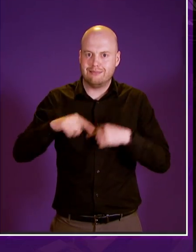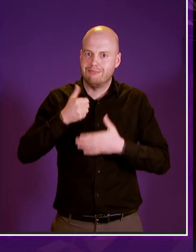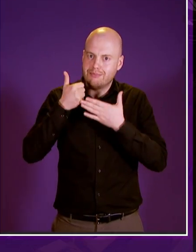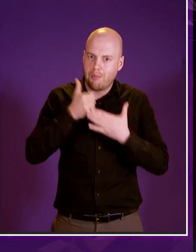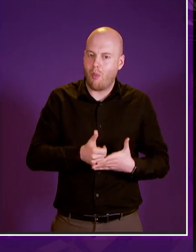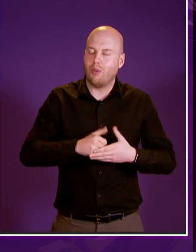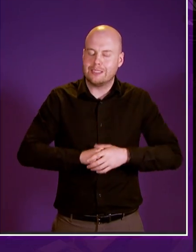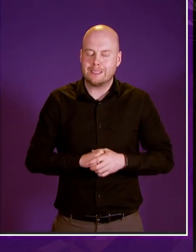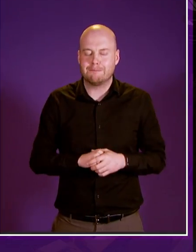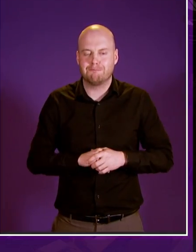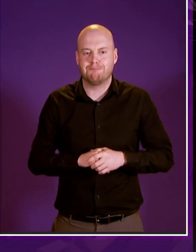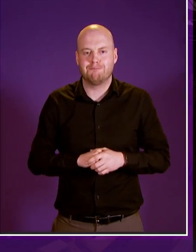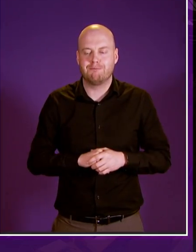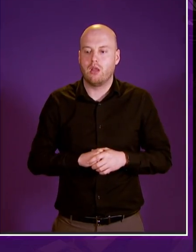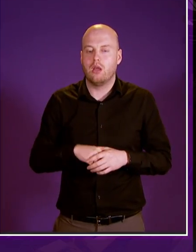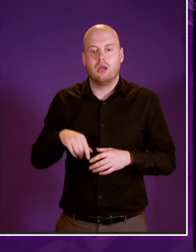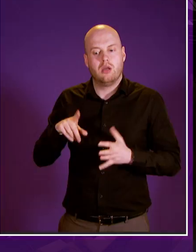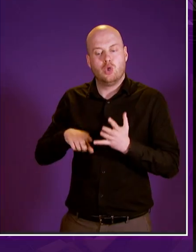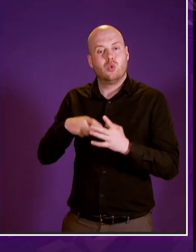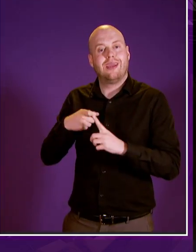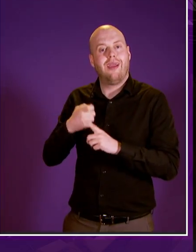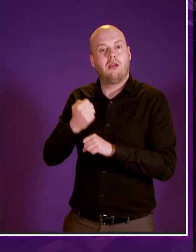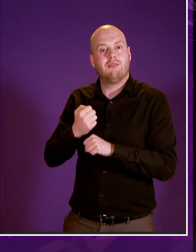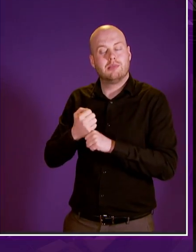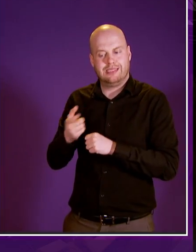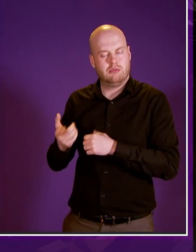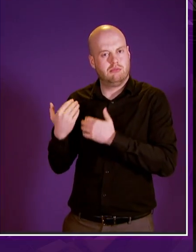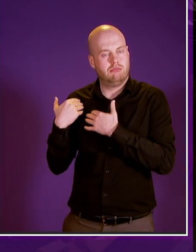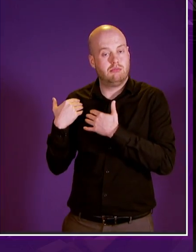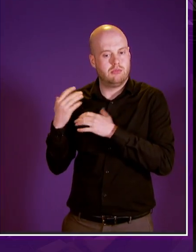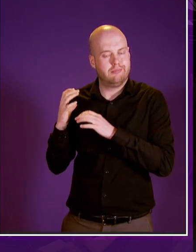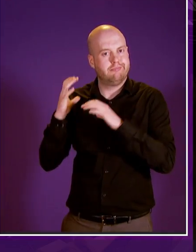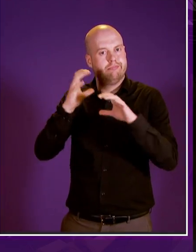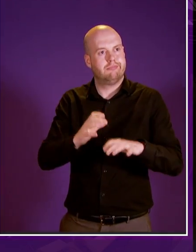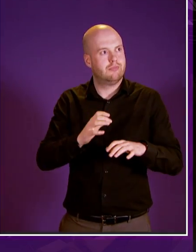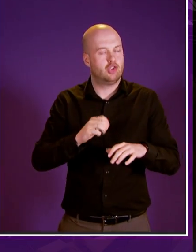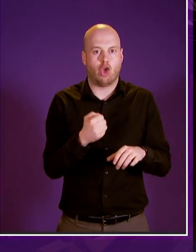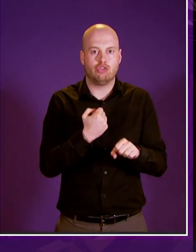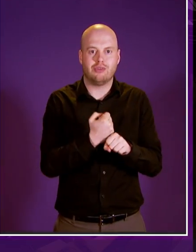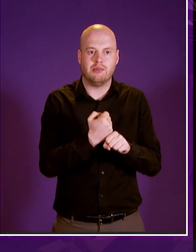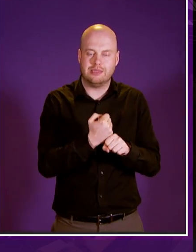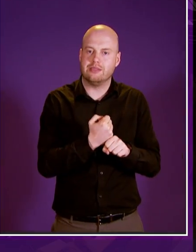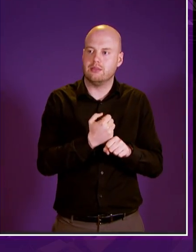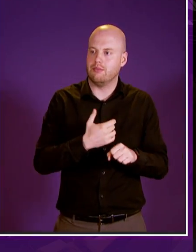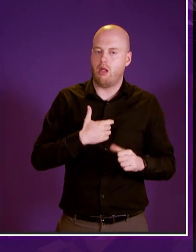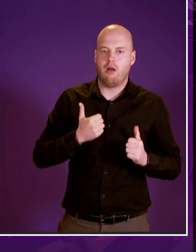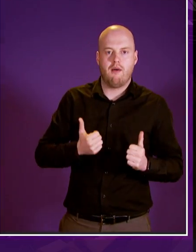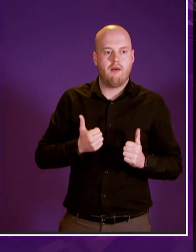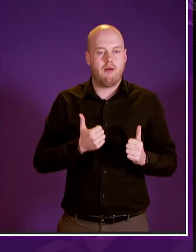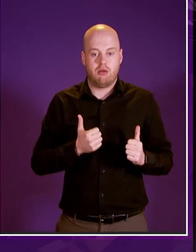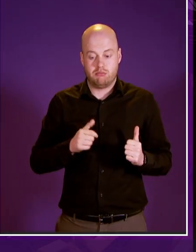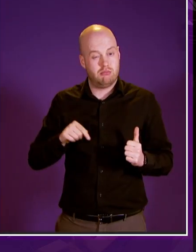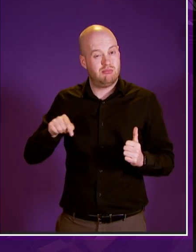through the mechanisms of devolution and in line with the proposals set out in the smith commission the uk government have transferred legislative